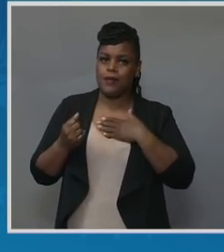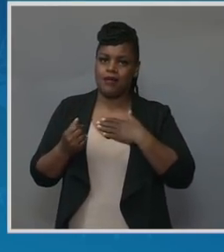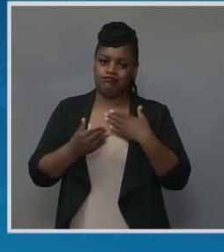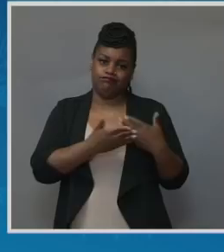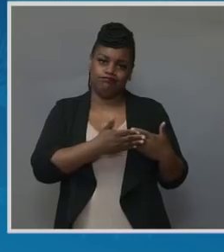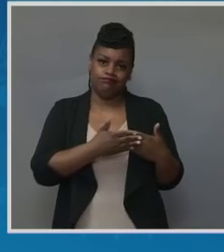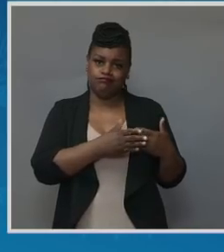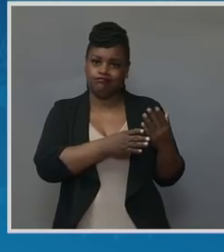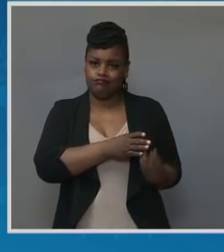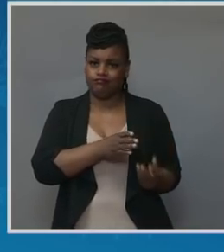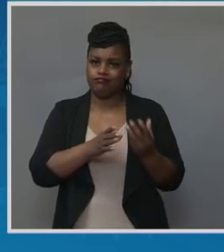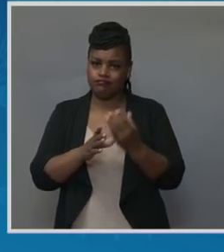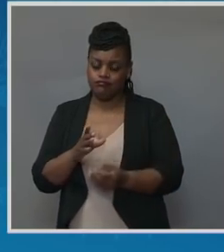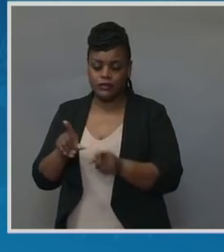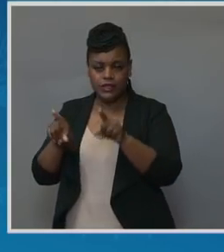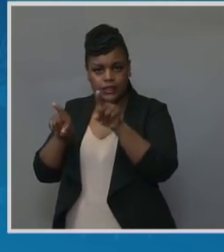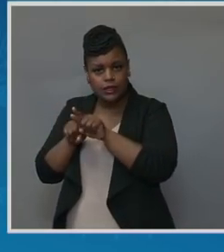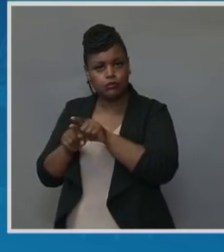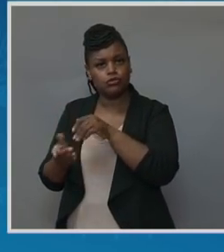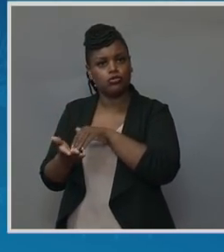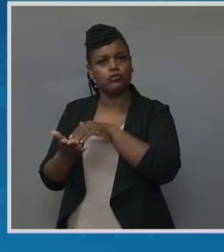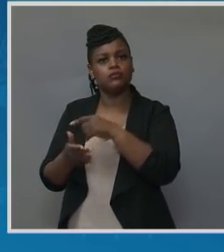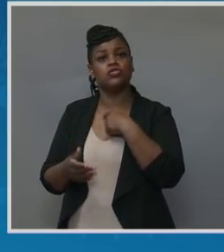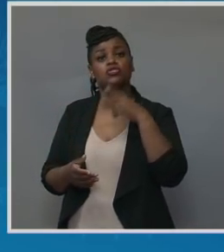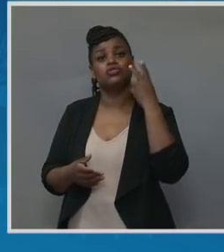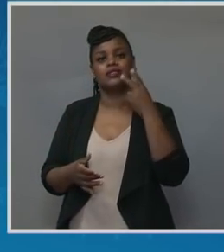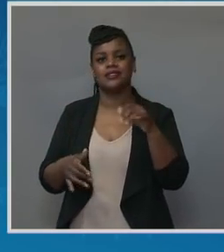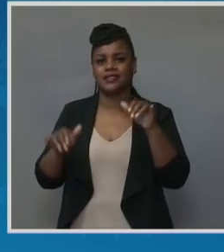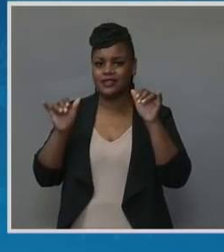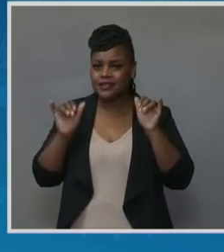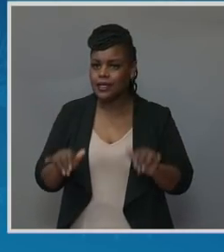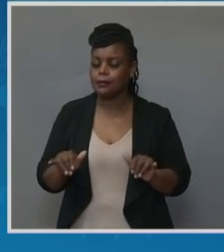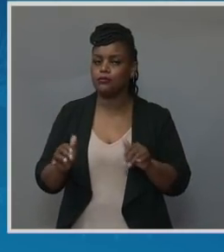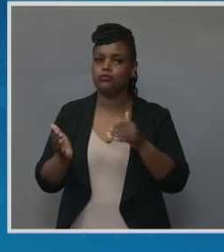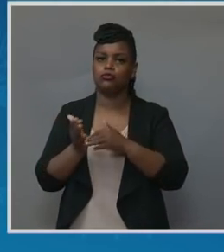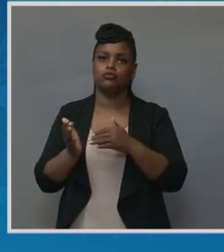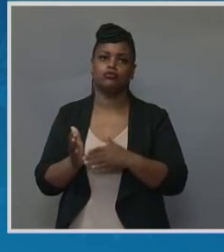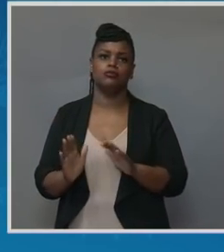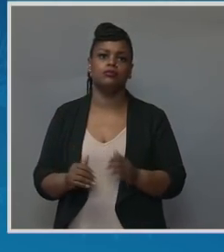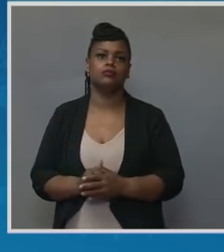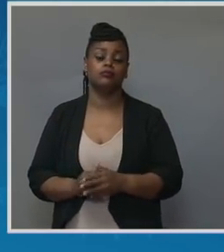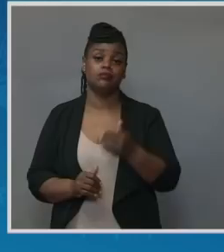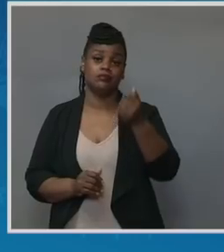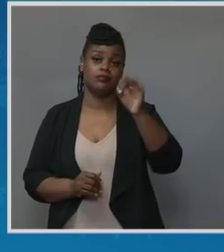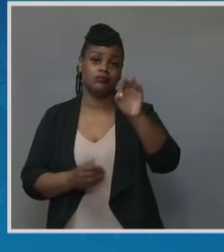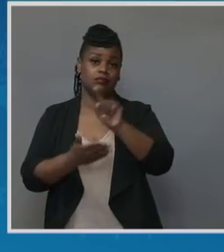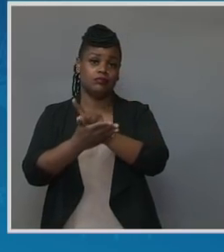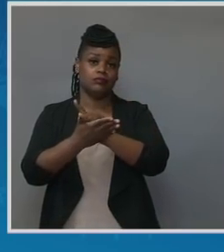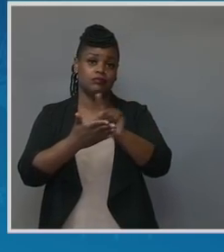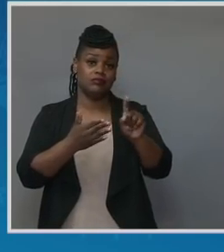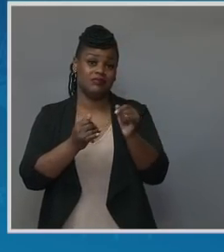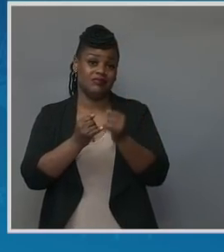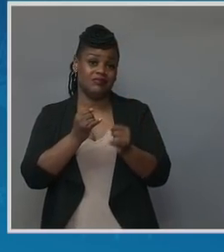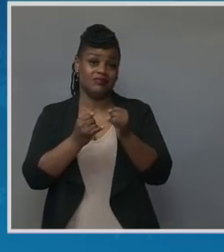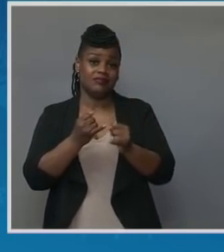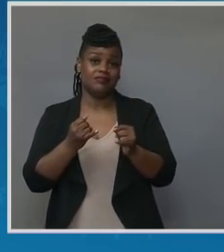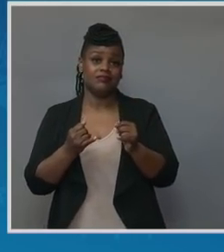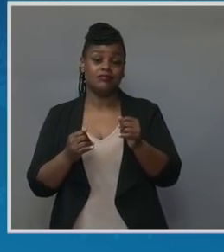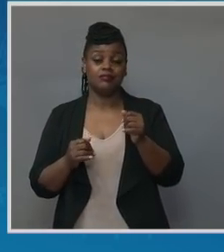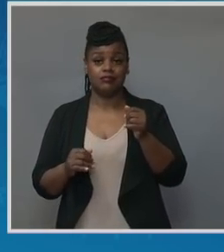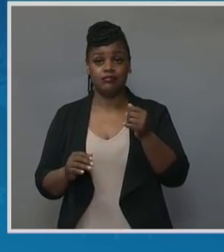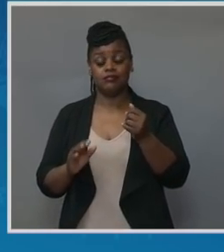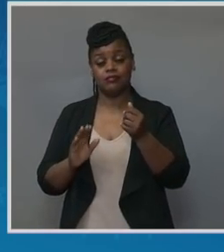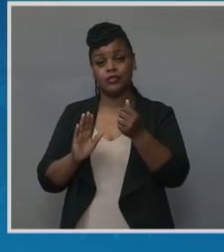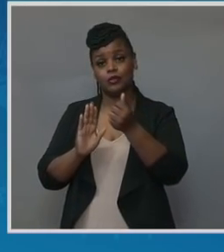OB-GYNs I saw throughout that entire pregnancy, and at 19 weeks, I ended up going through a major surgery and got a cerclage